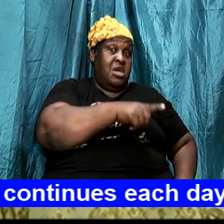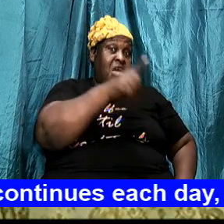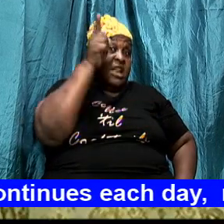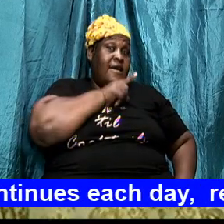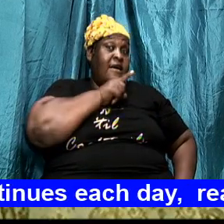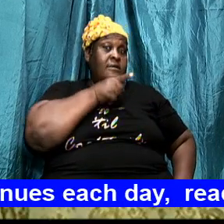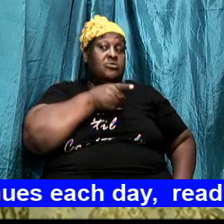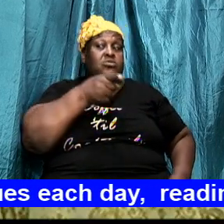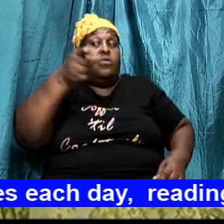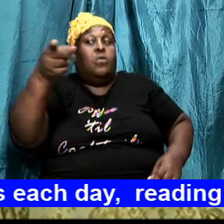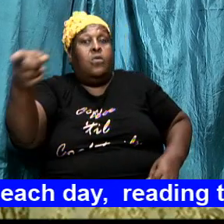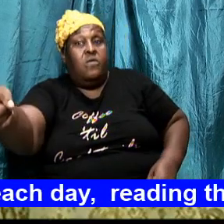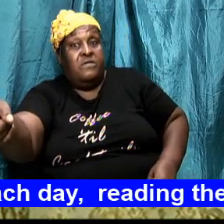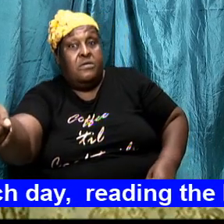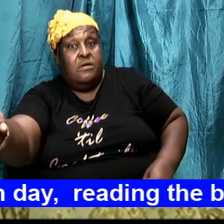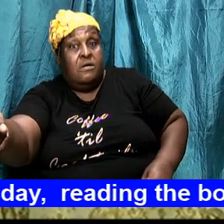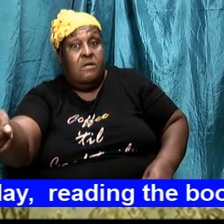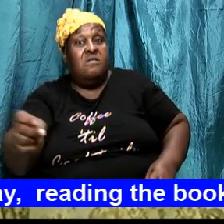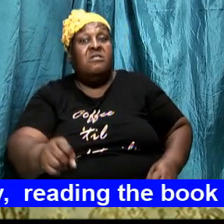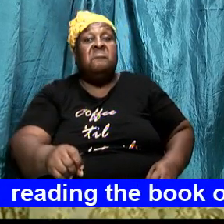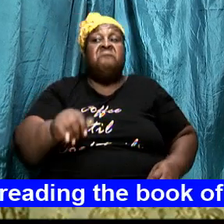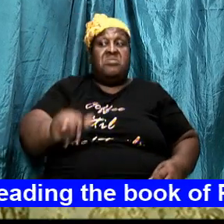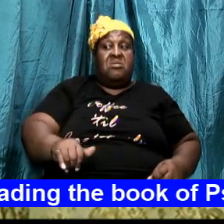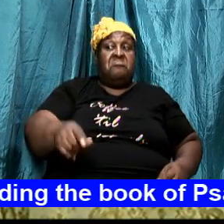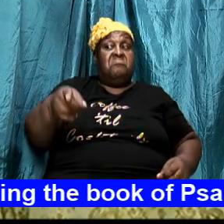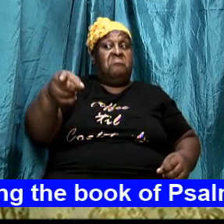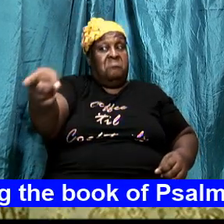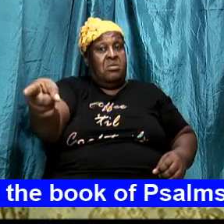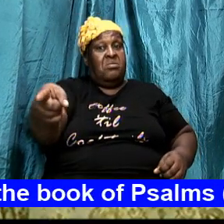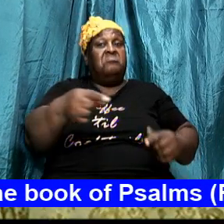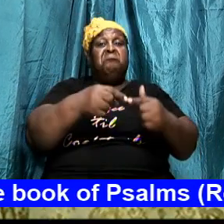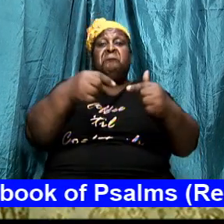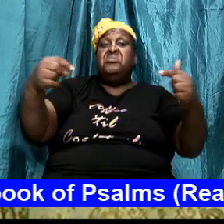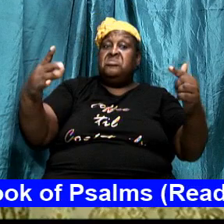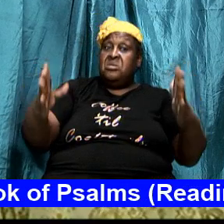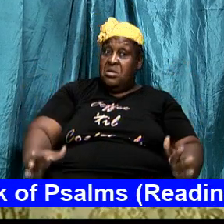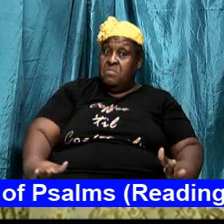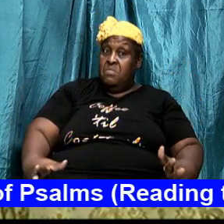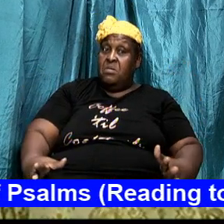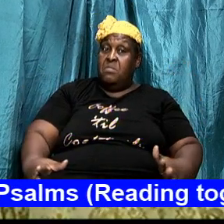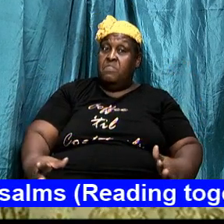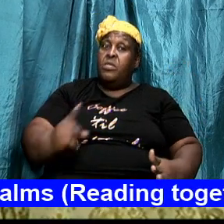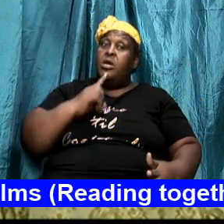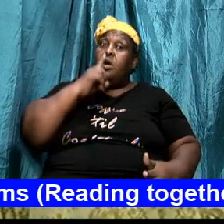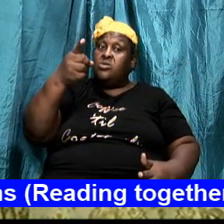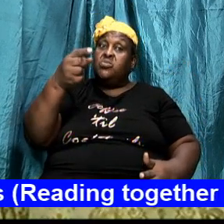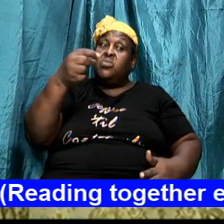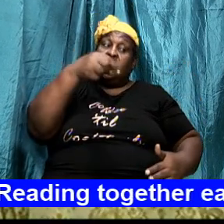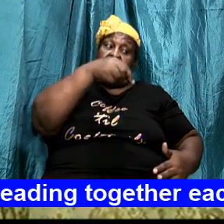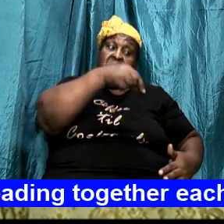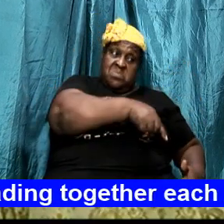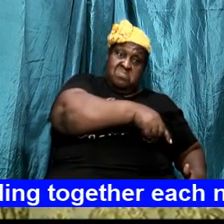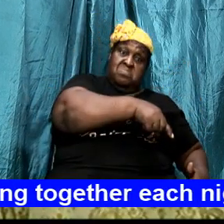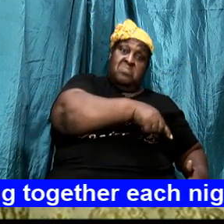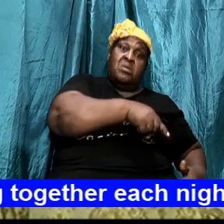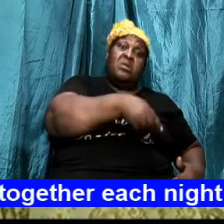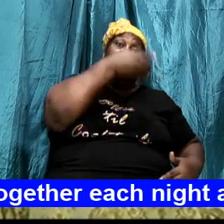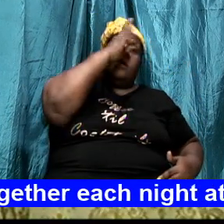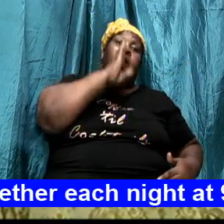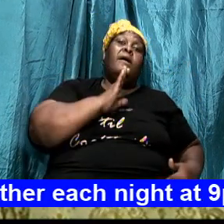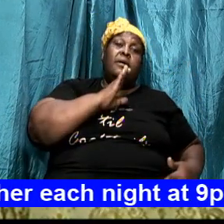the enemy oh glory to God hallelujah anything that is untruth lies